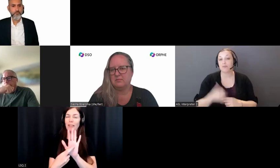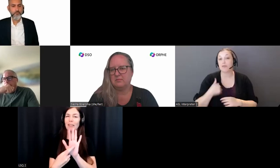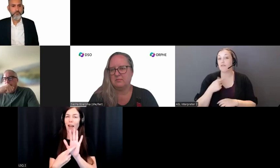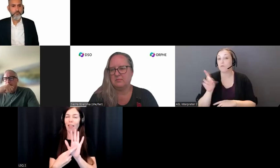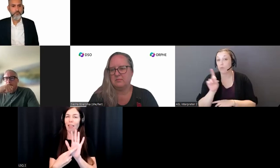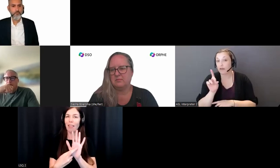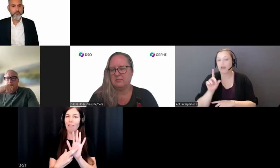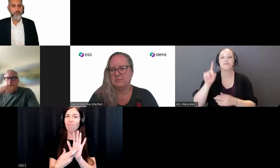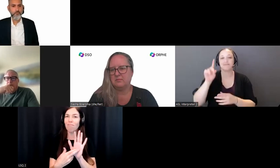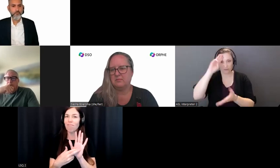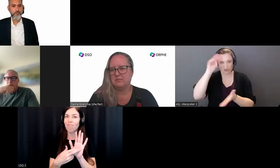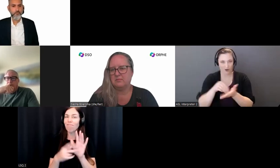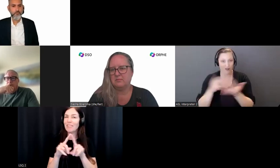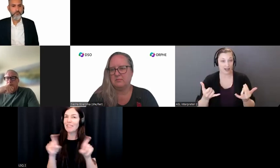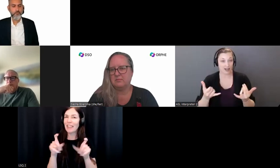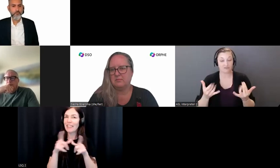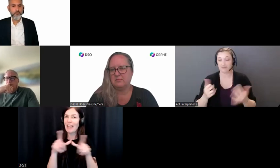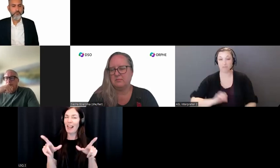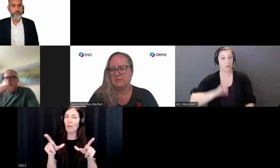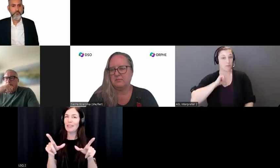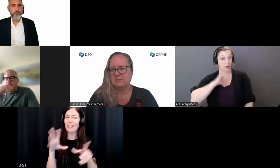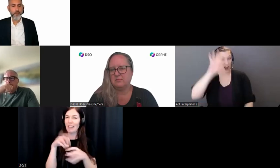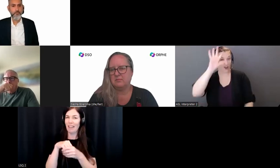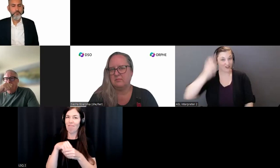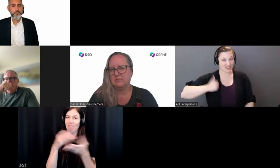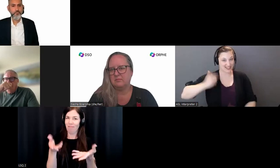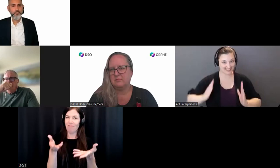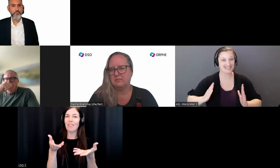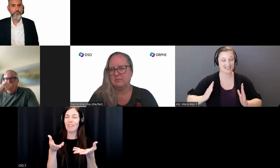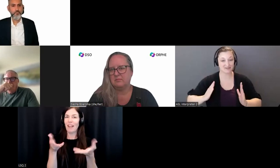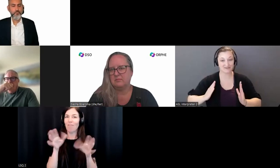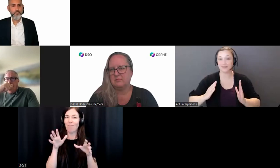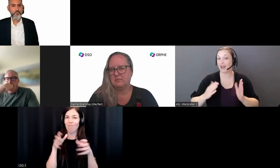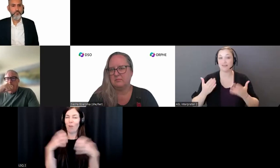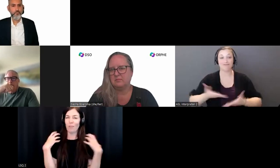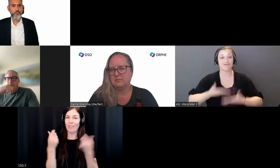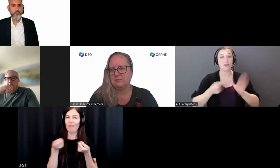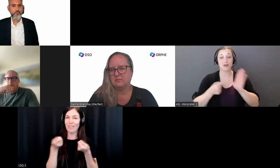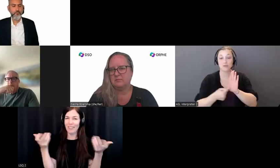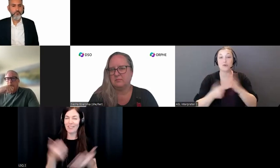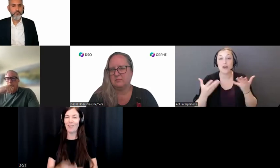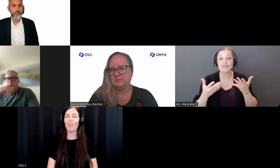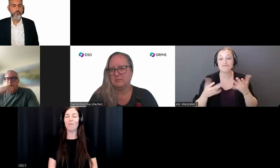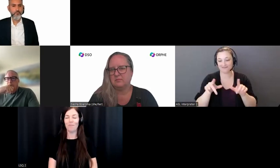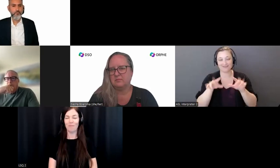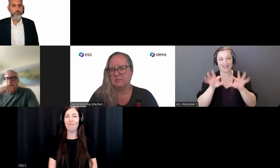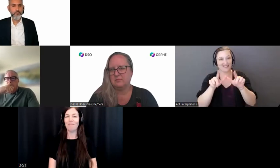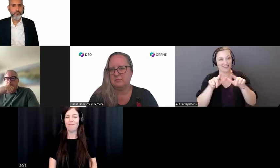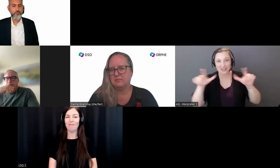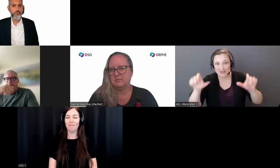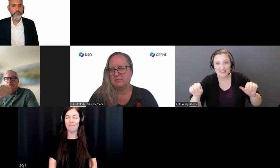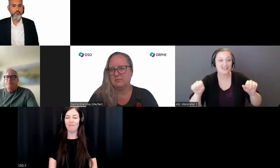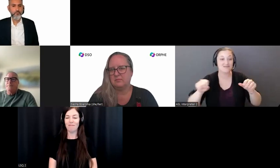-Canadian and to represent linguistic diversity within this board.